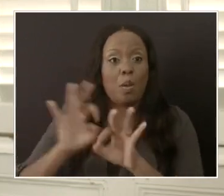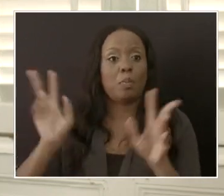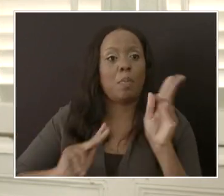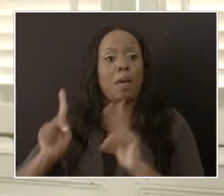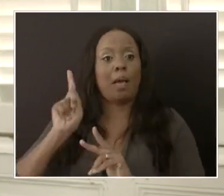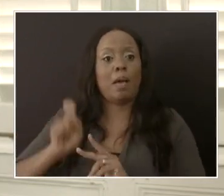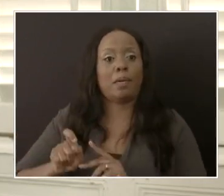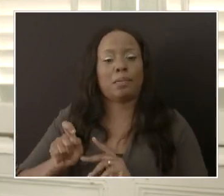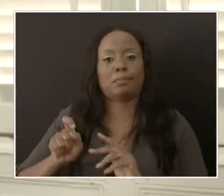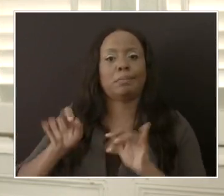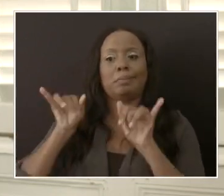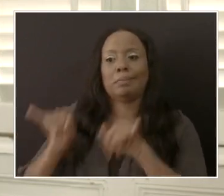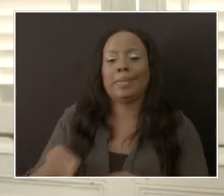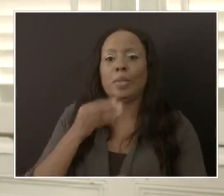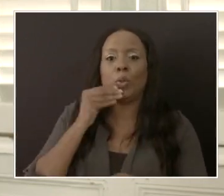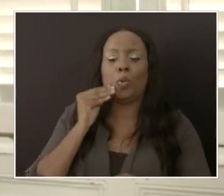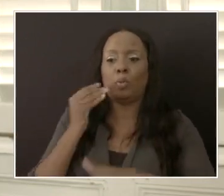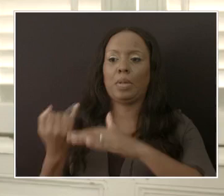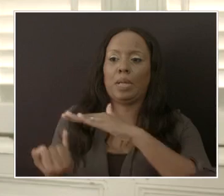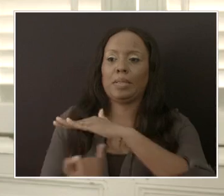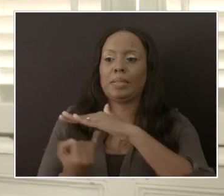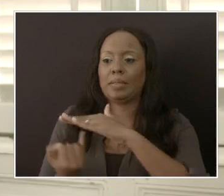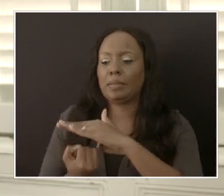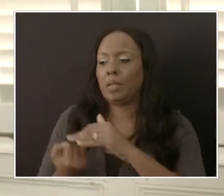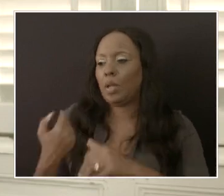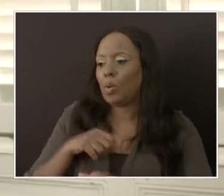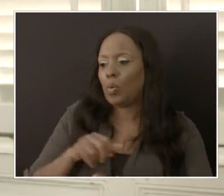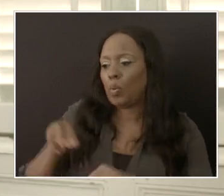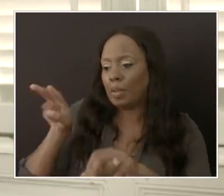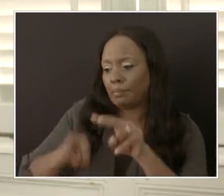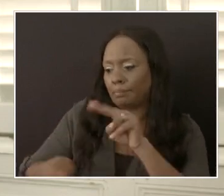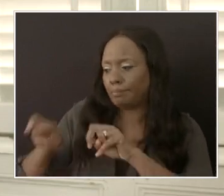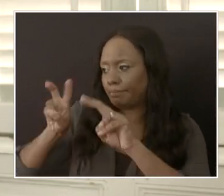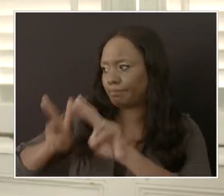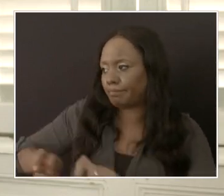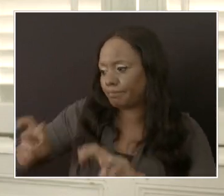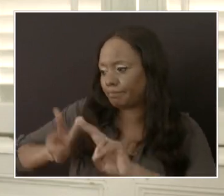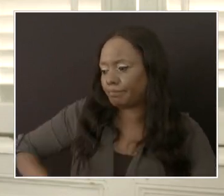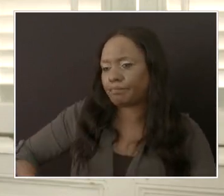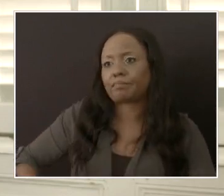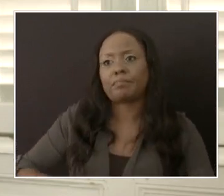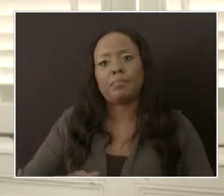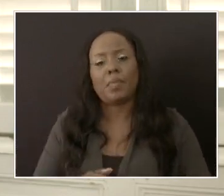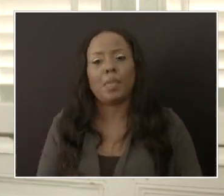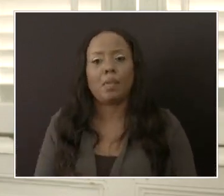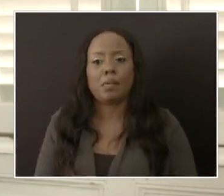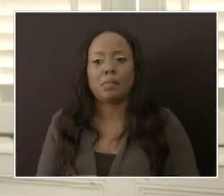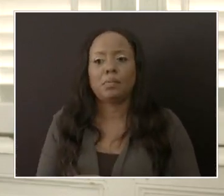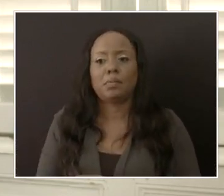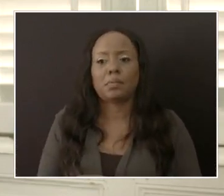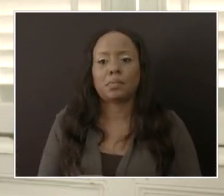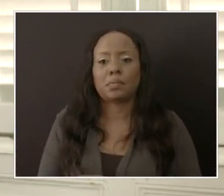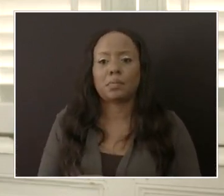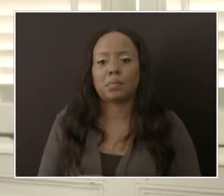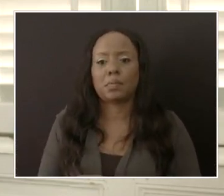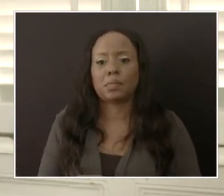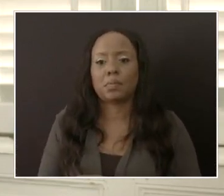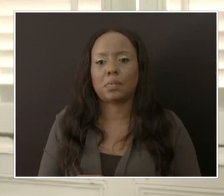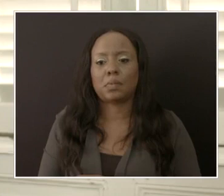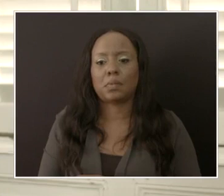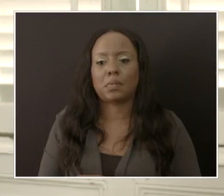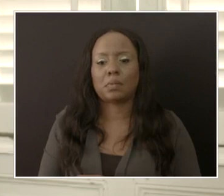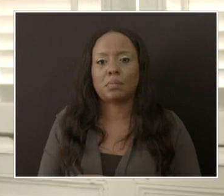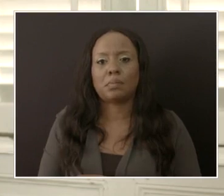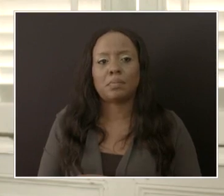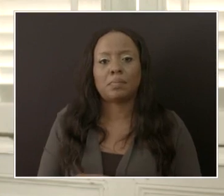home isolation and assess them and monitor them from there. This also has been